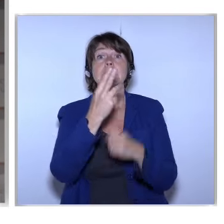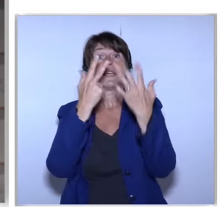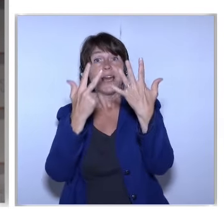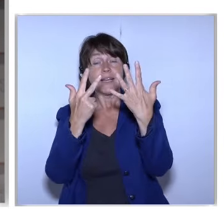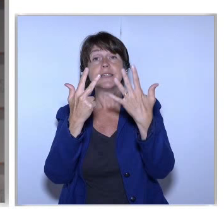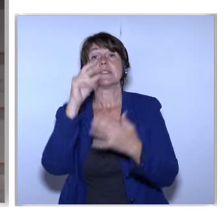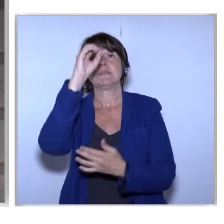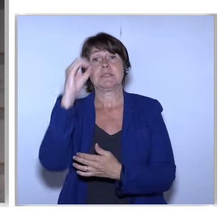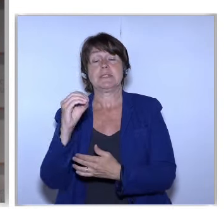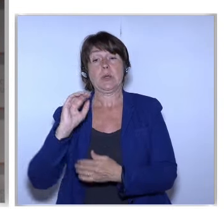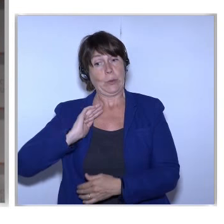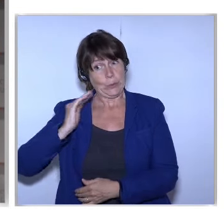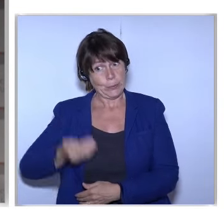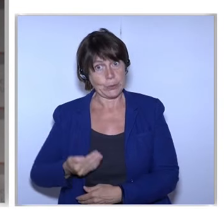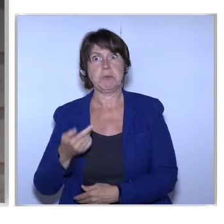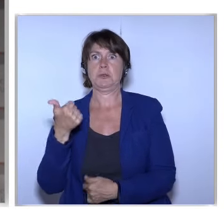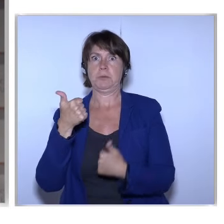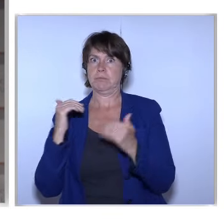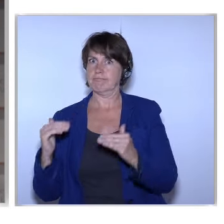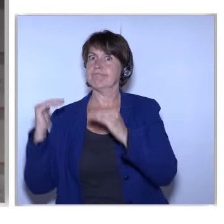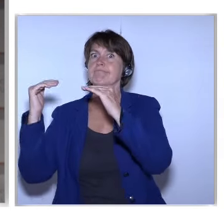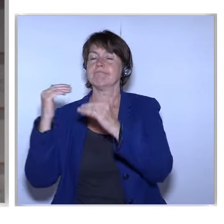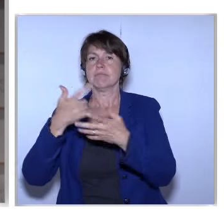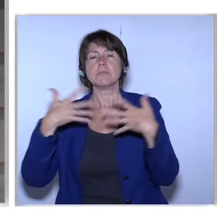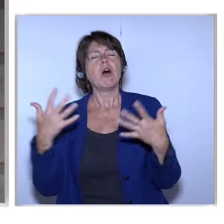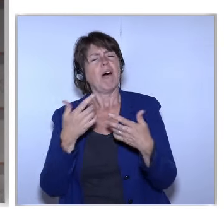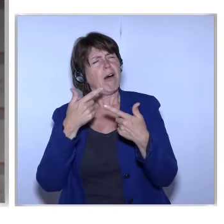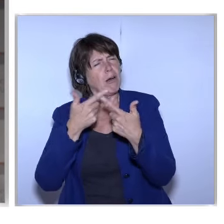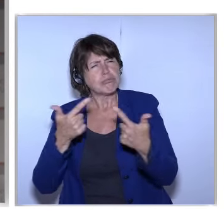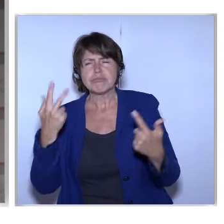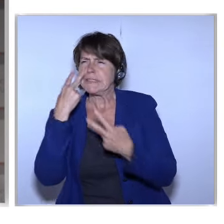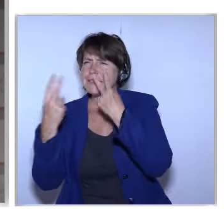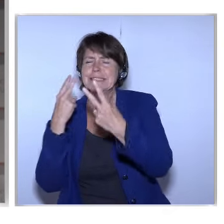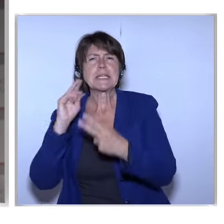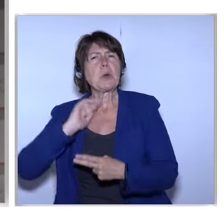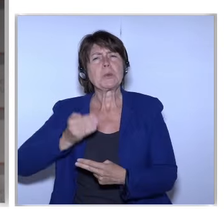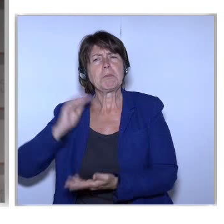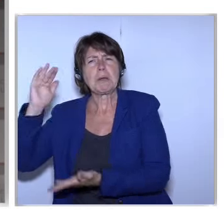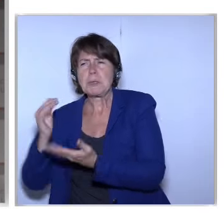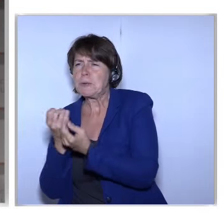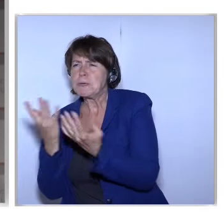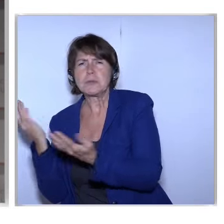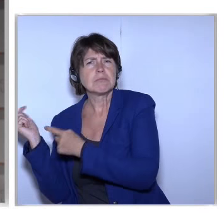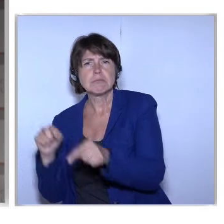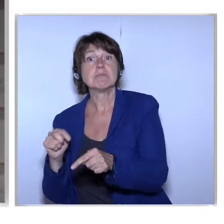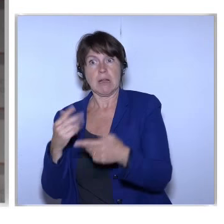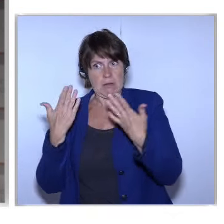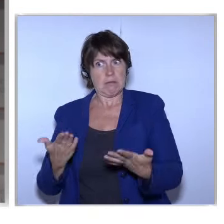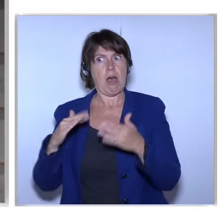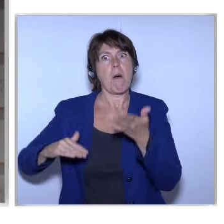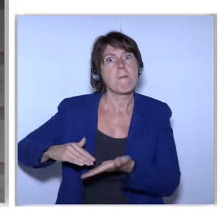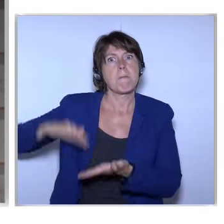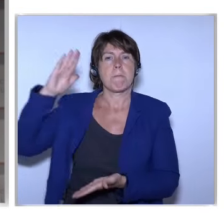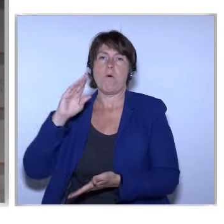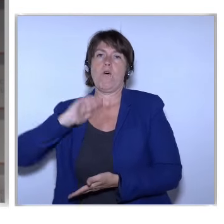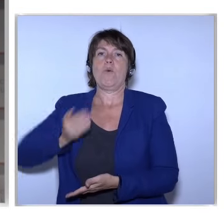who are women I'm very glad to see that Because often in these digital events Women are not as represented as perhaps